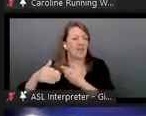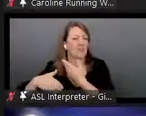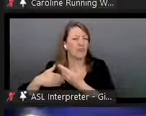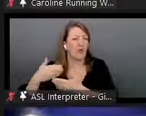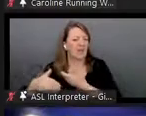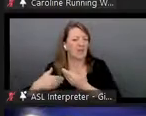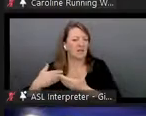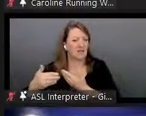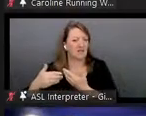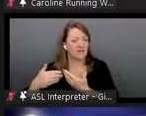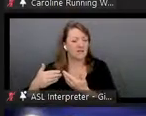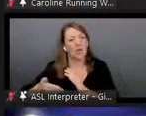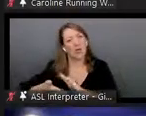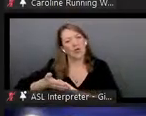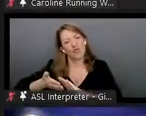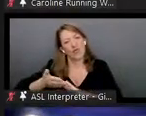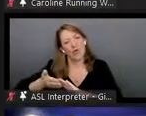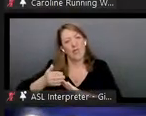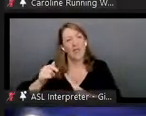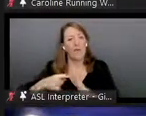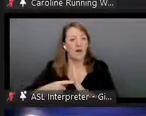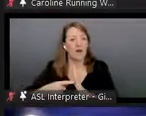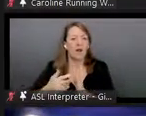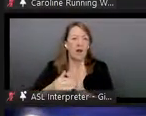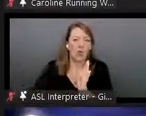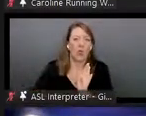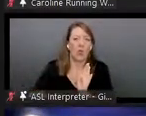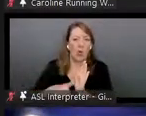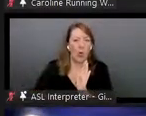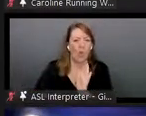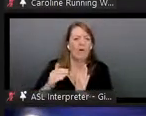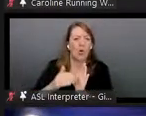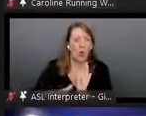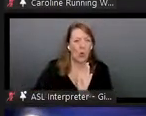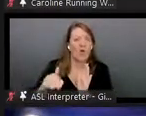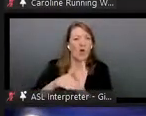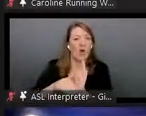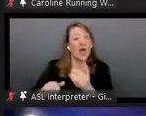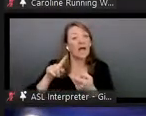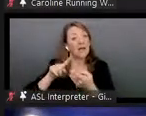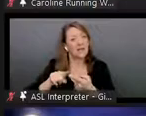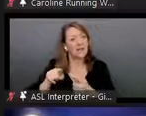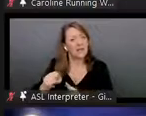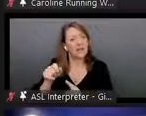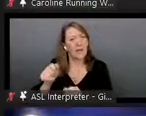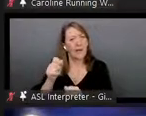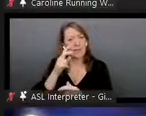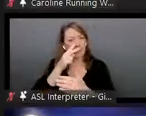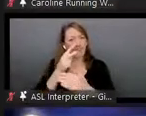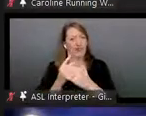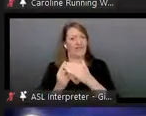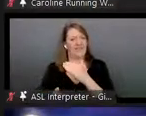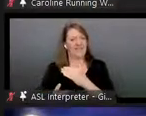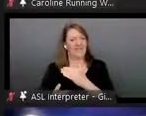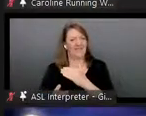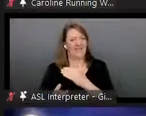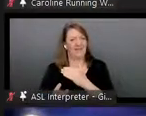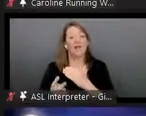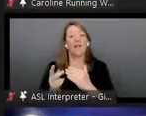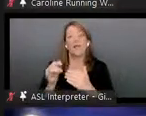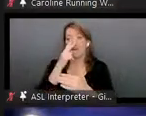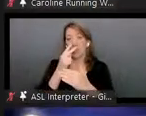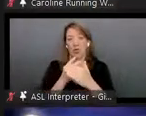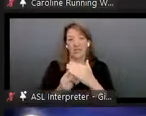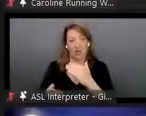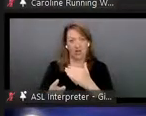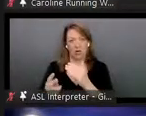you run the model through various examples. It takes predictions, uh, makes predictions, and then, um, you score its predictions relative to what you